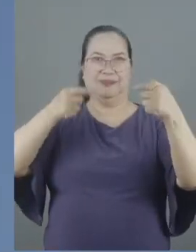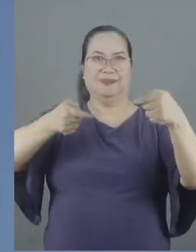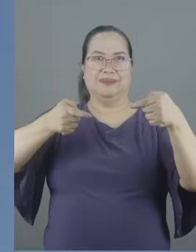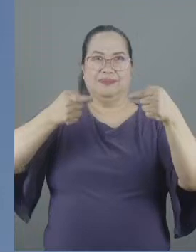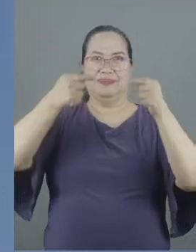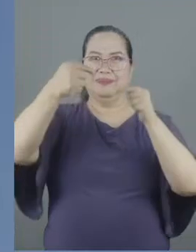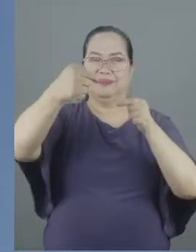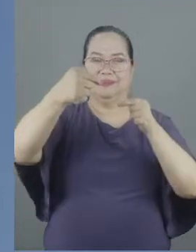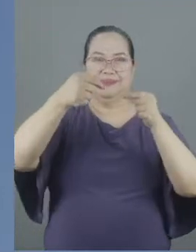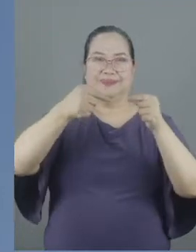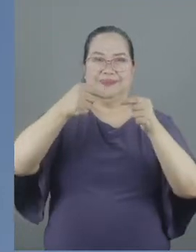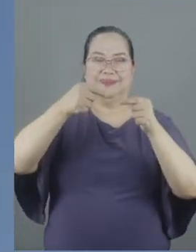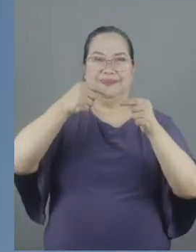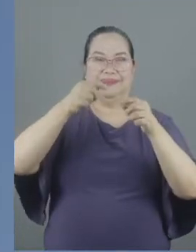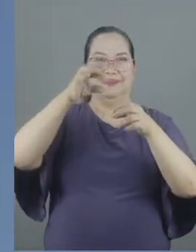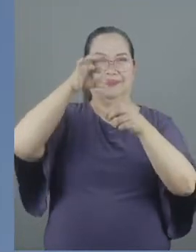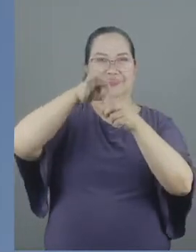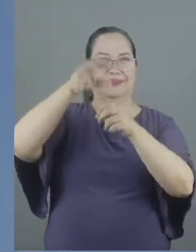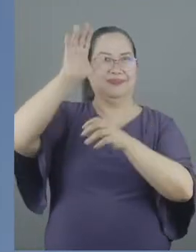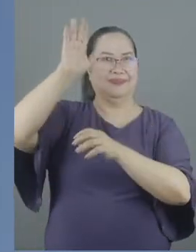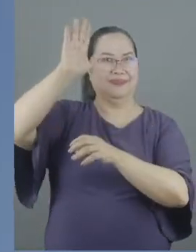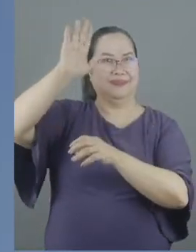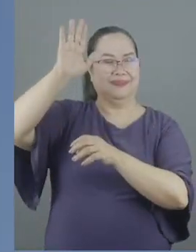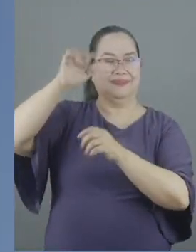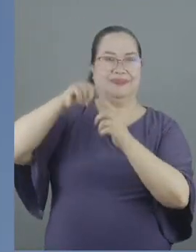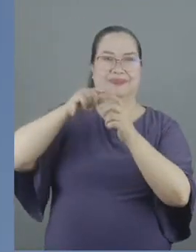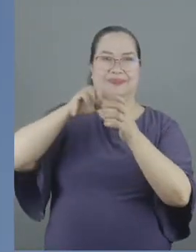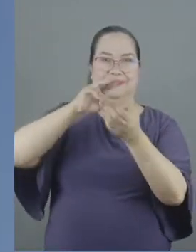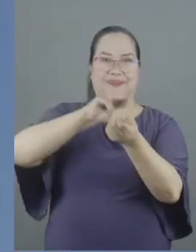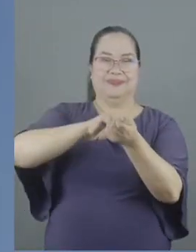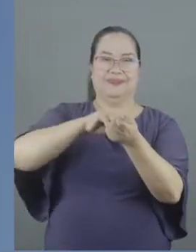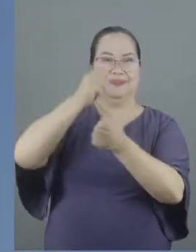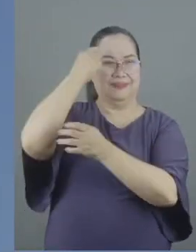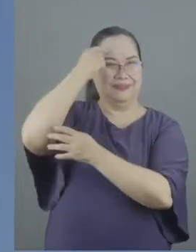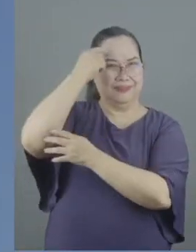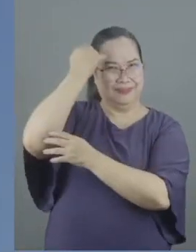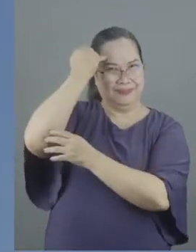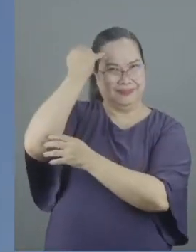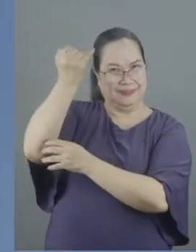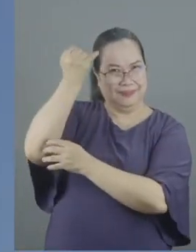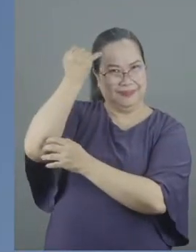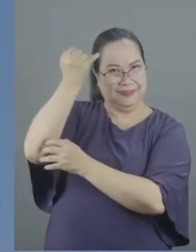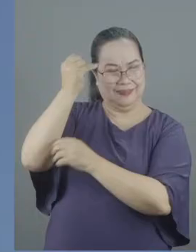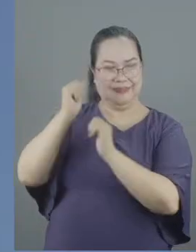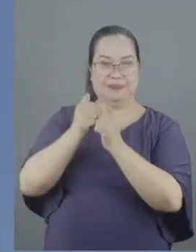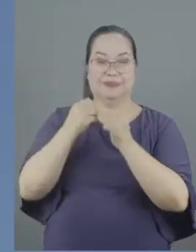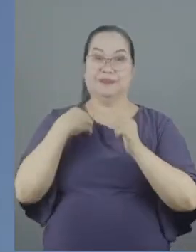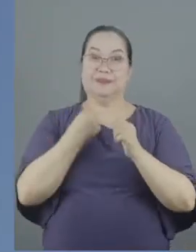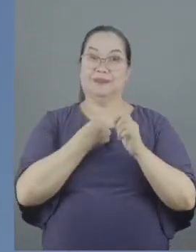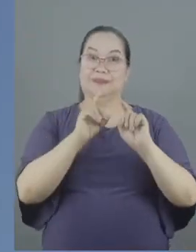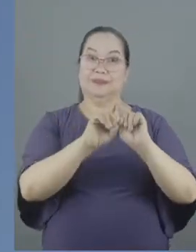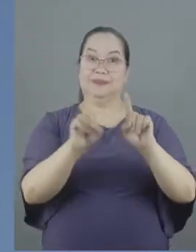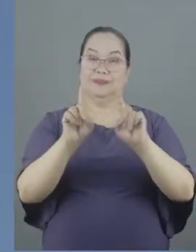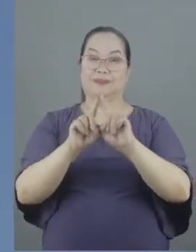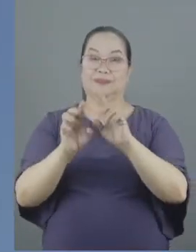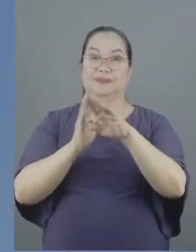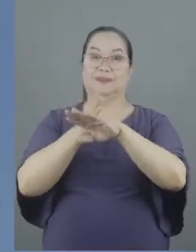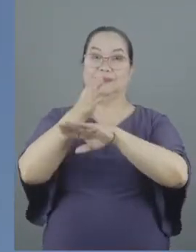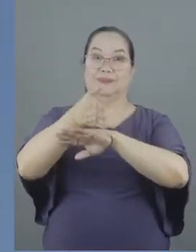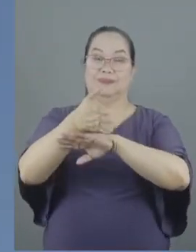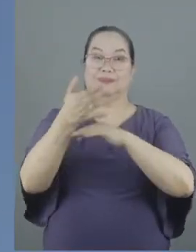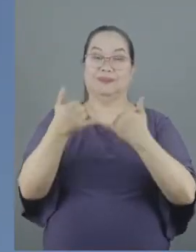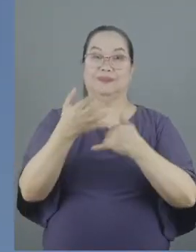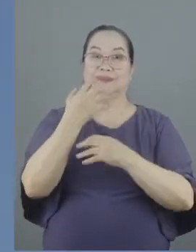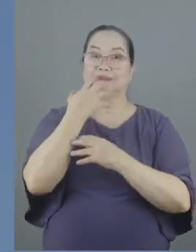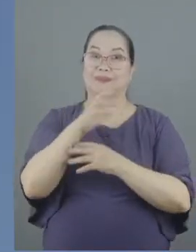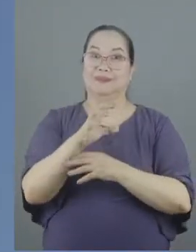political, medical, and even theological opinions. But our differences go beyond these hot